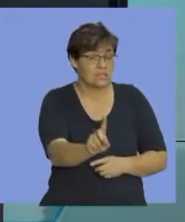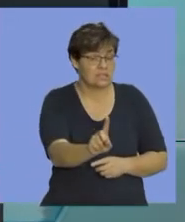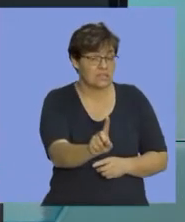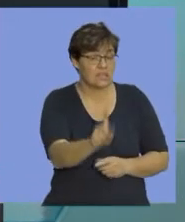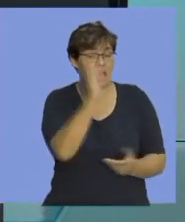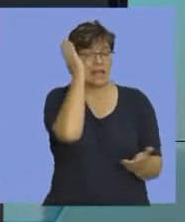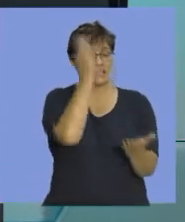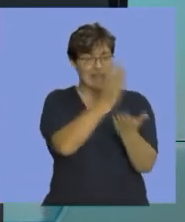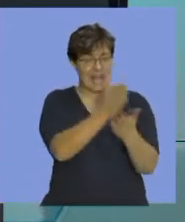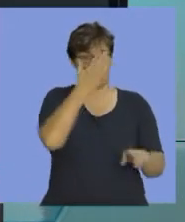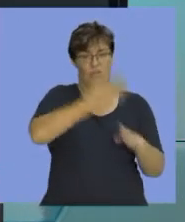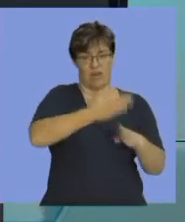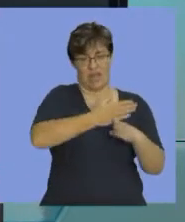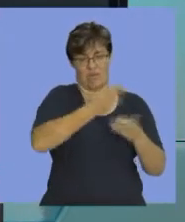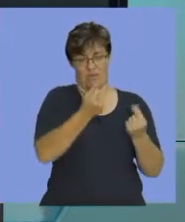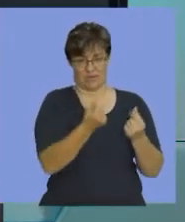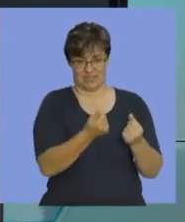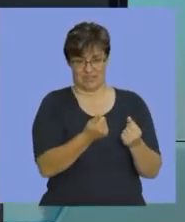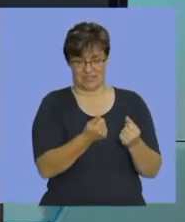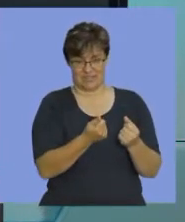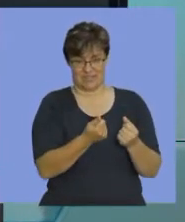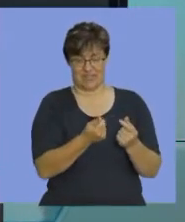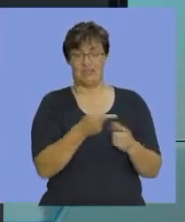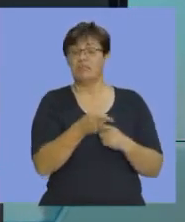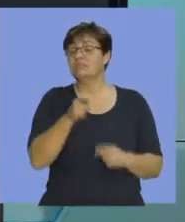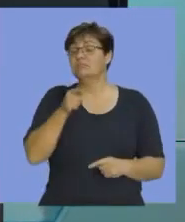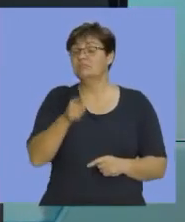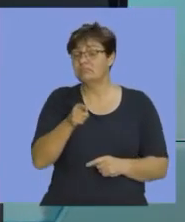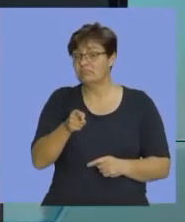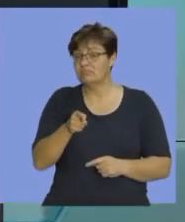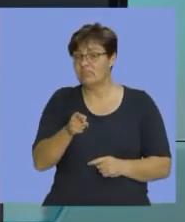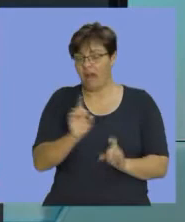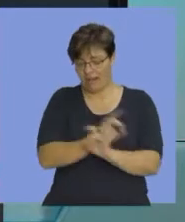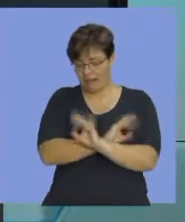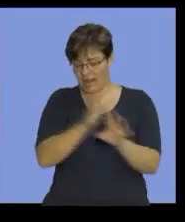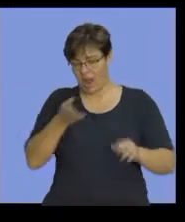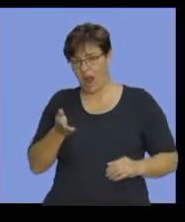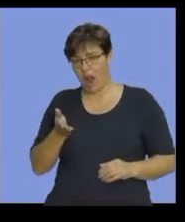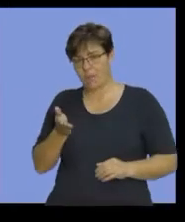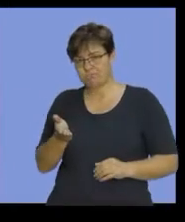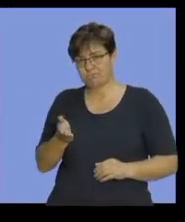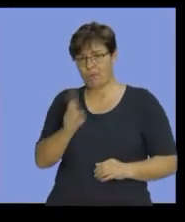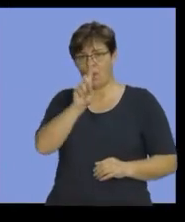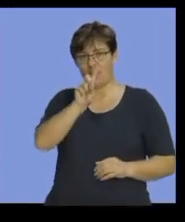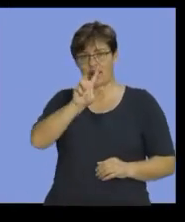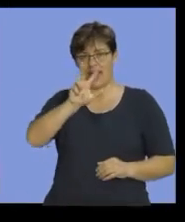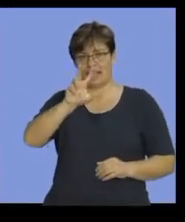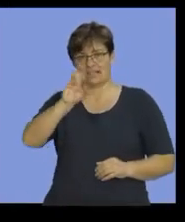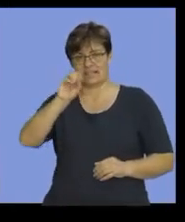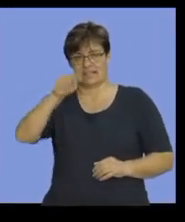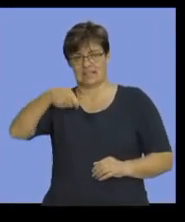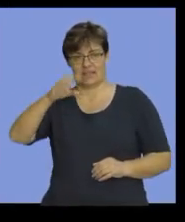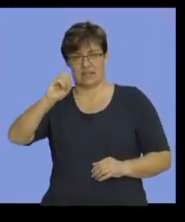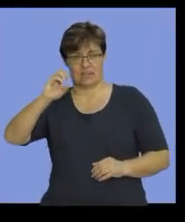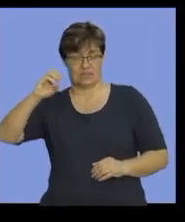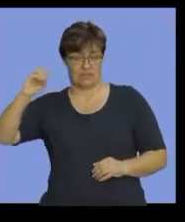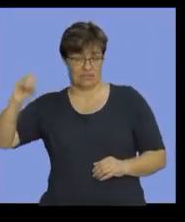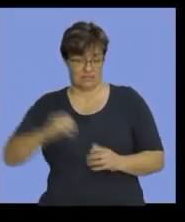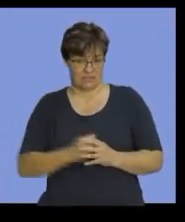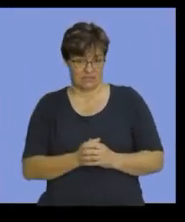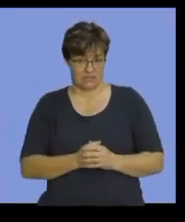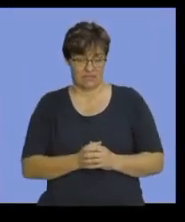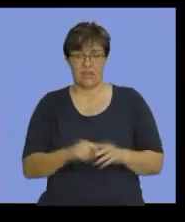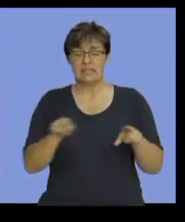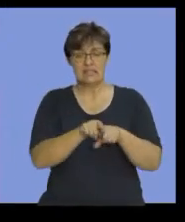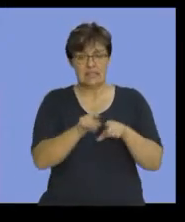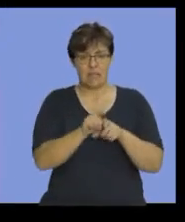direct labor cost. In this case here, you can clearly see it was 180,000 rand. You also had